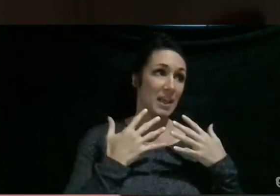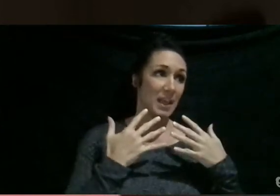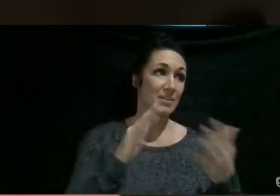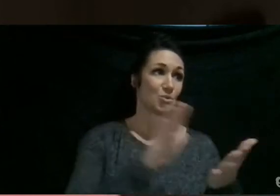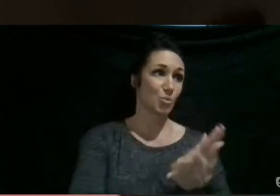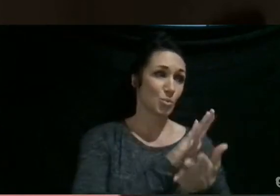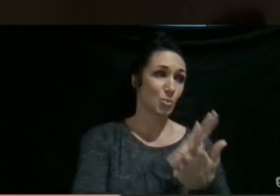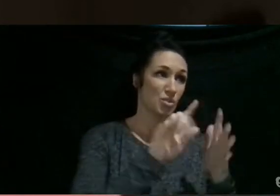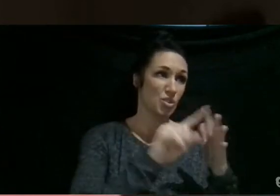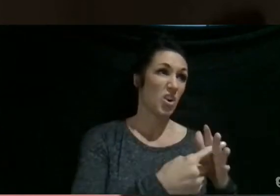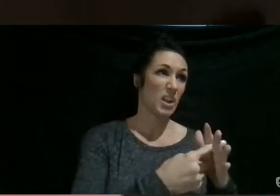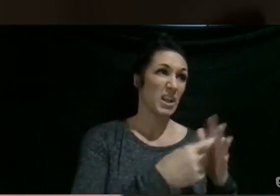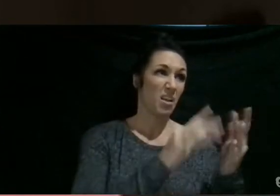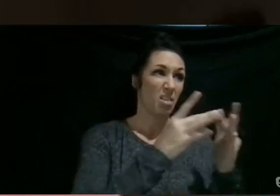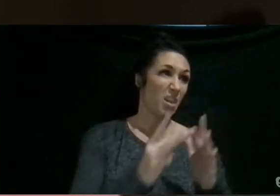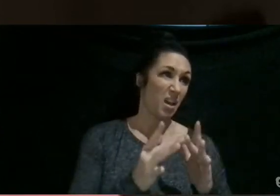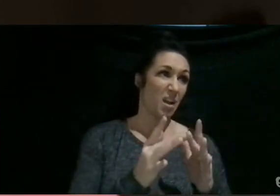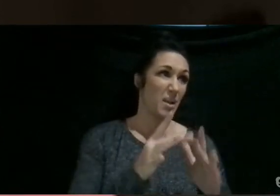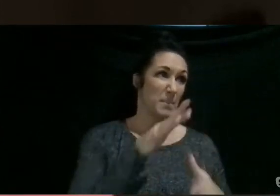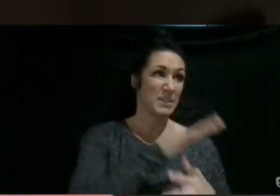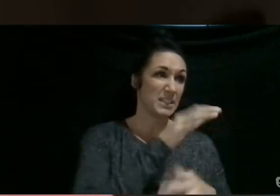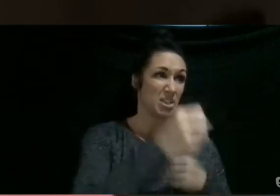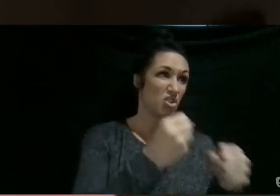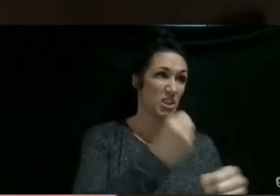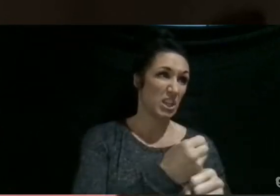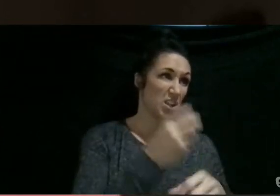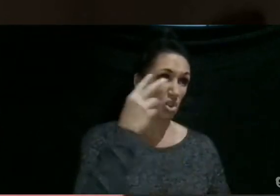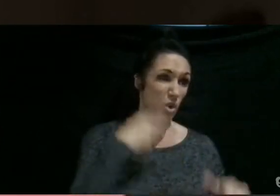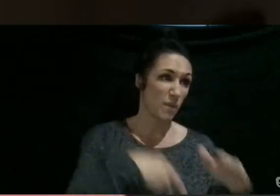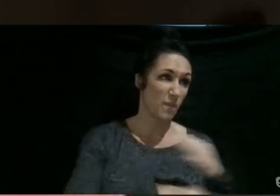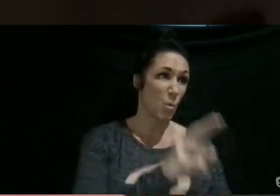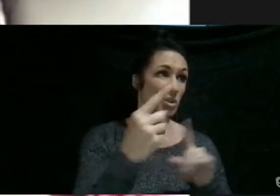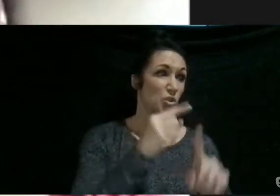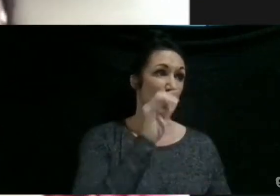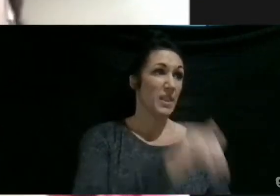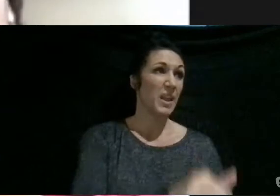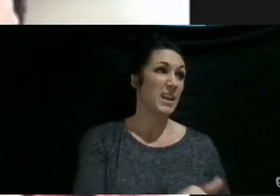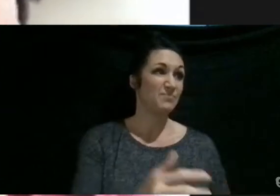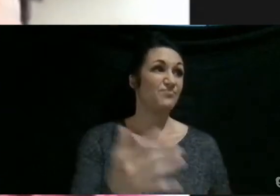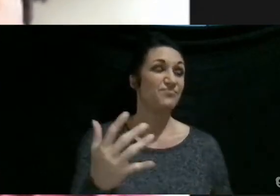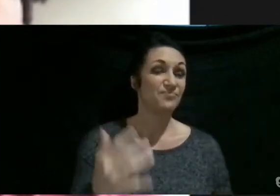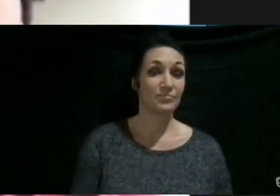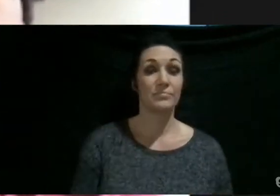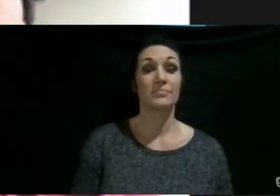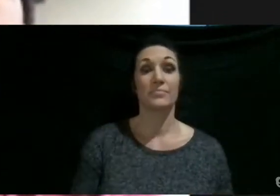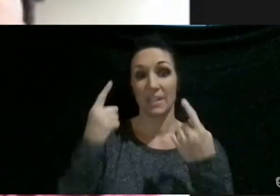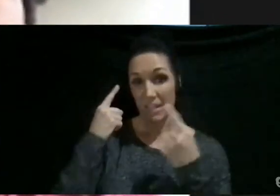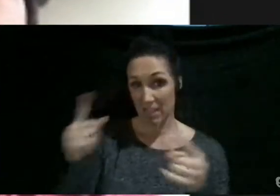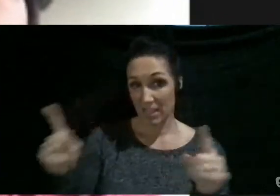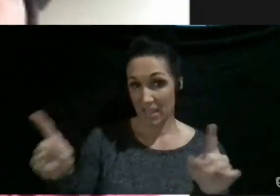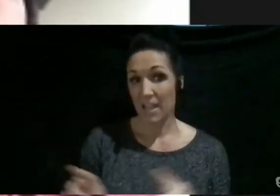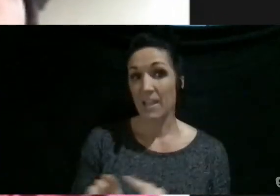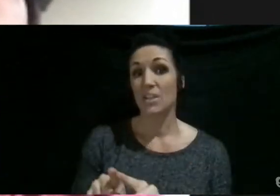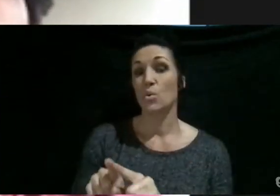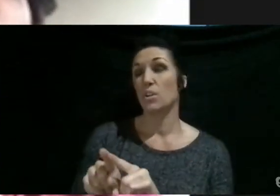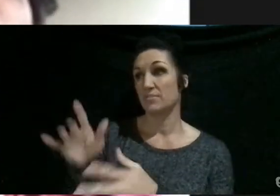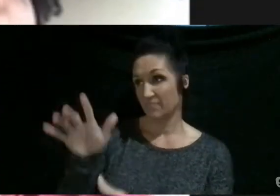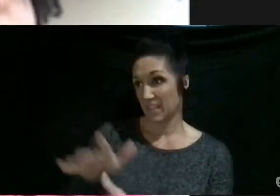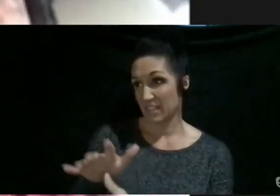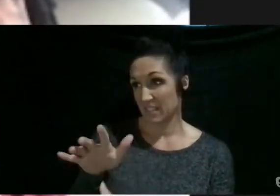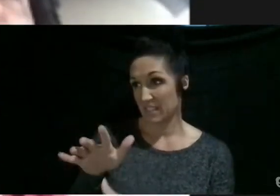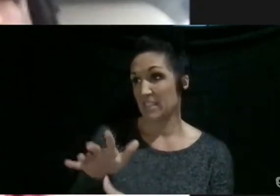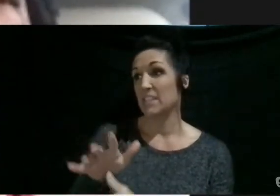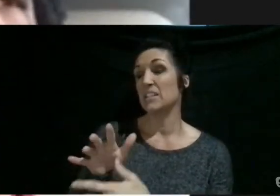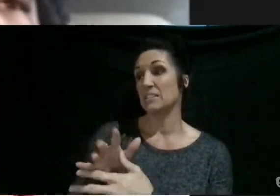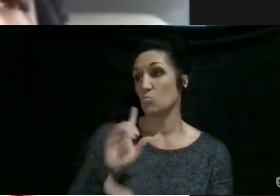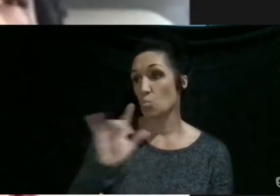my senior year. I was really looking forward to that, and now it's kind of weird. Yeah, I agree. As a senior, I